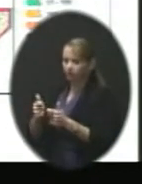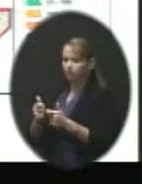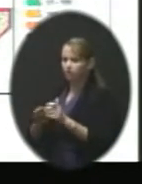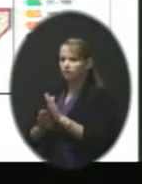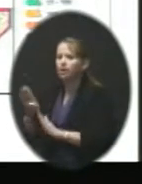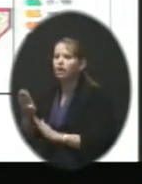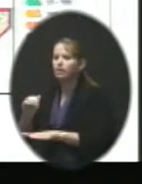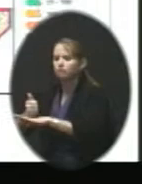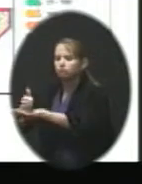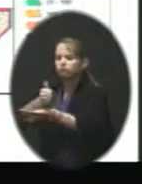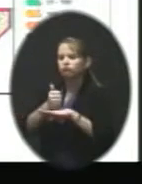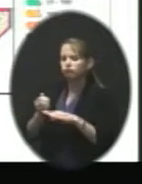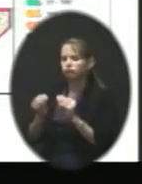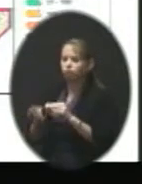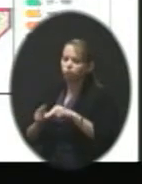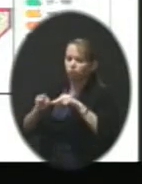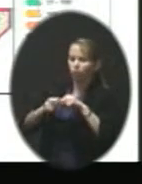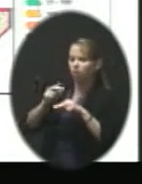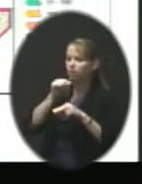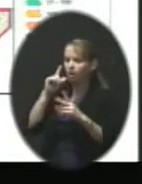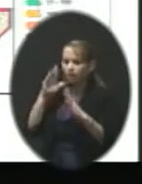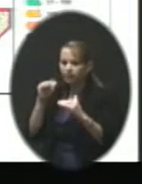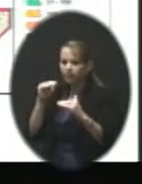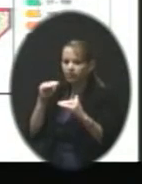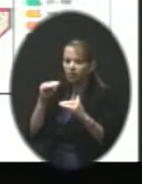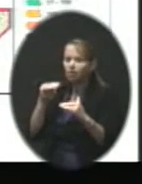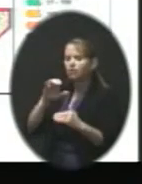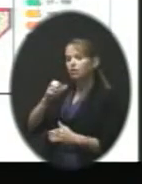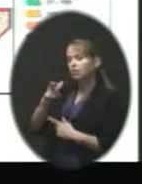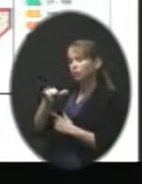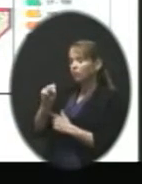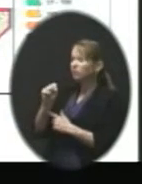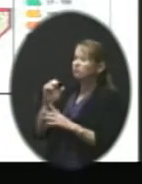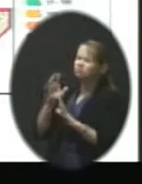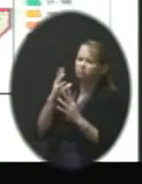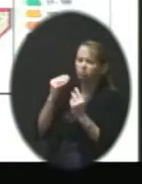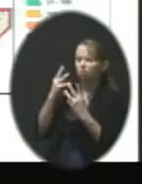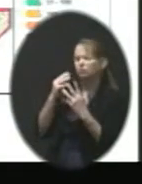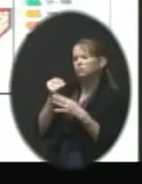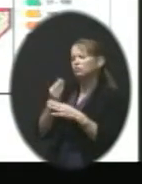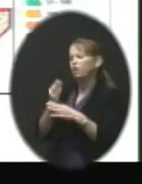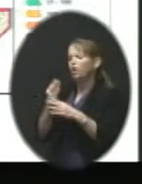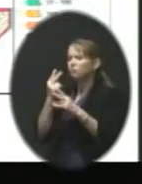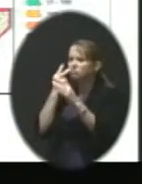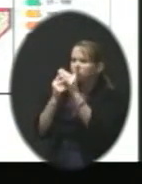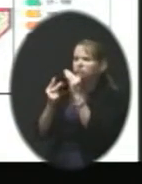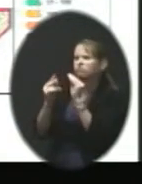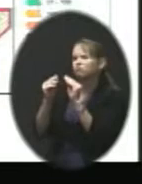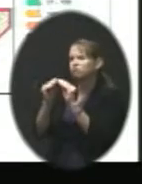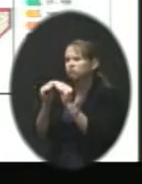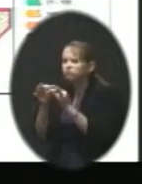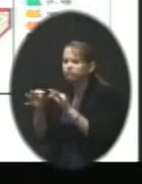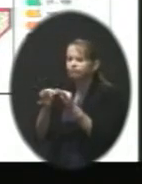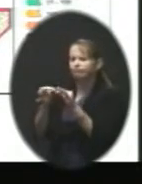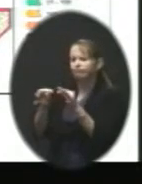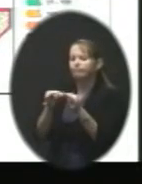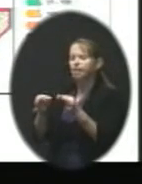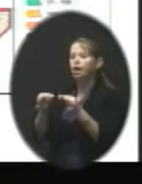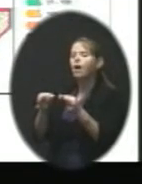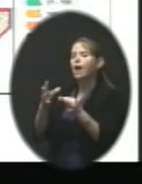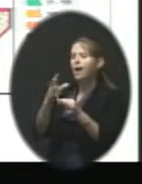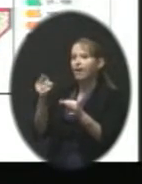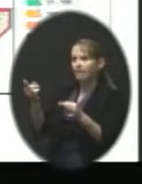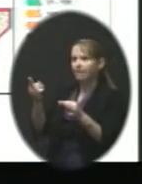pop up that we weren't anticipating. And Chris does a lovely job of this and spent some time talking about, and they're built into